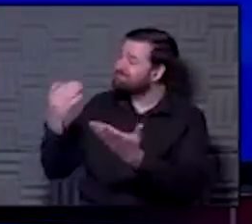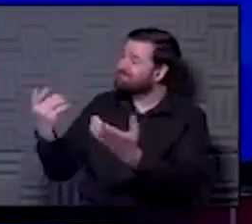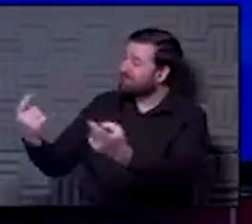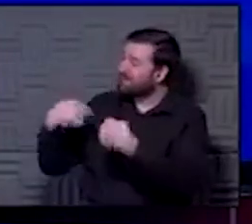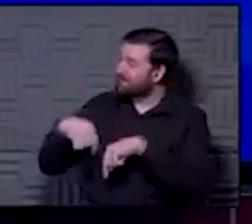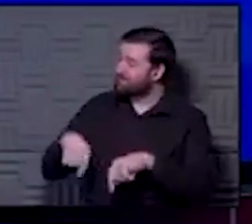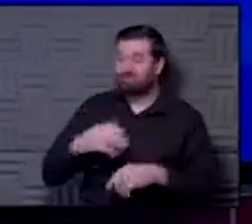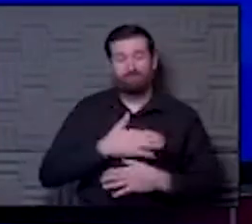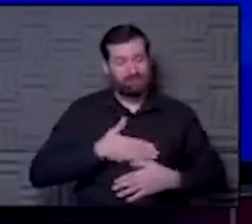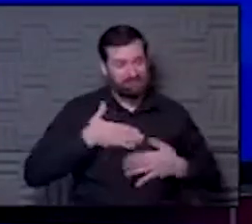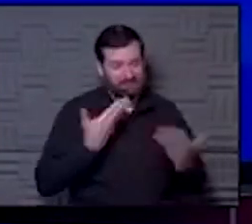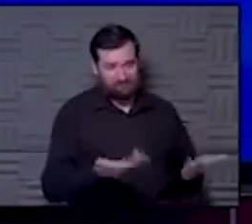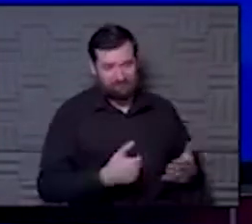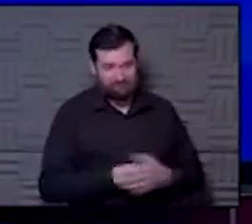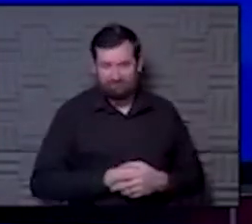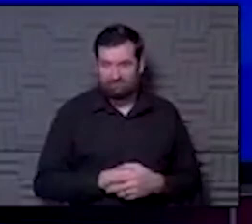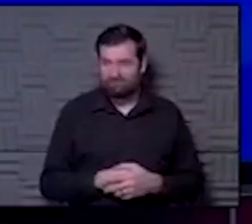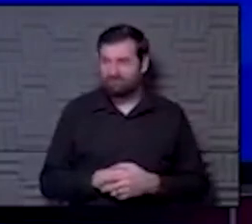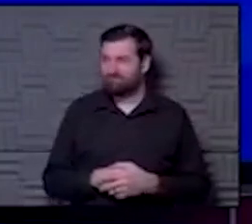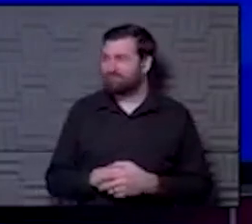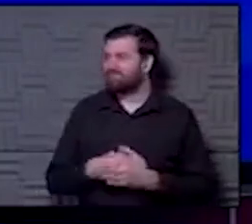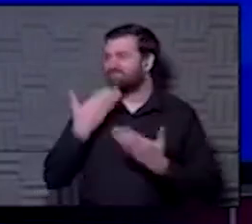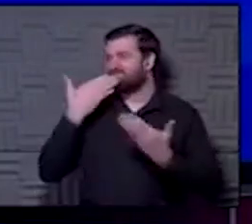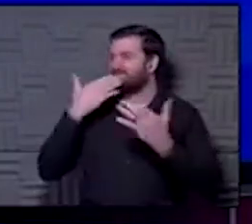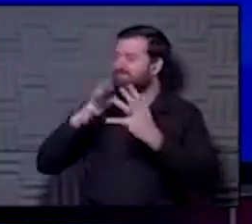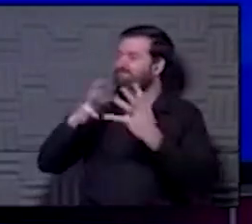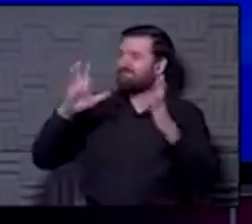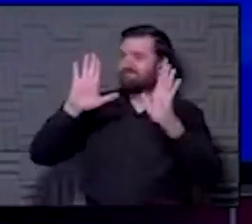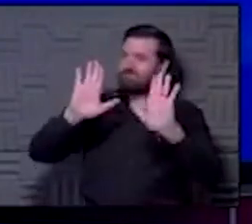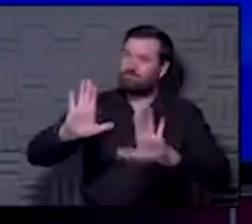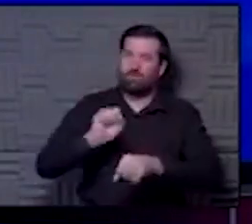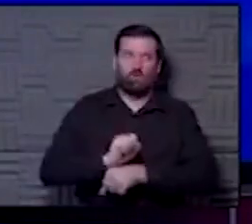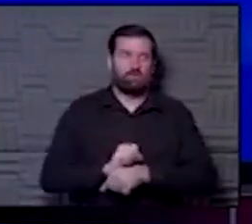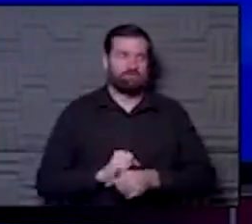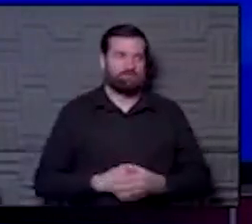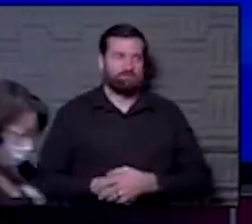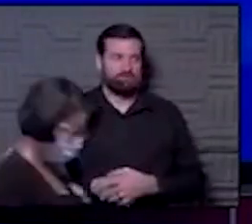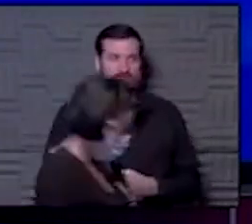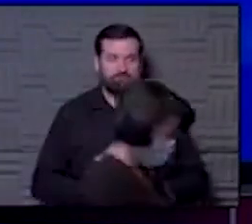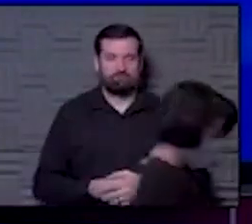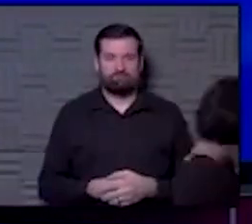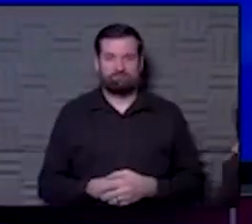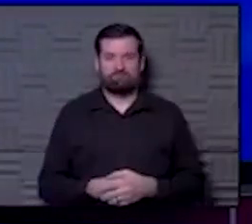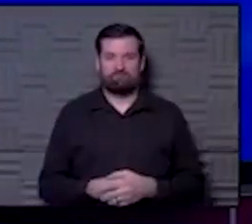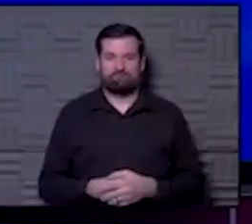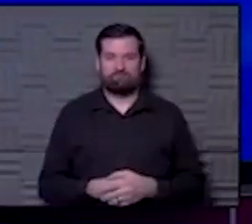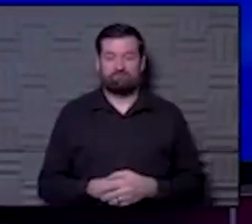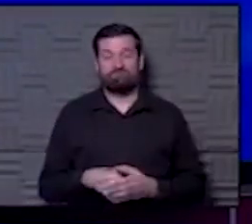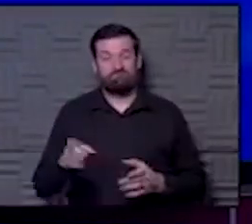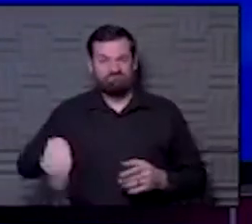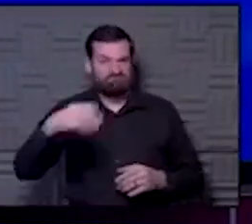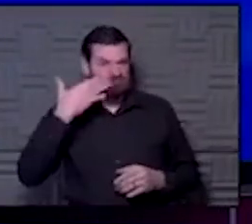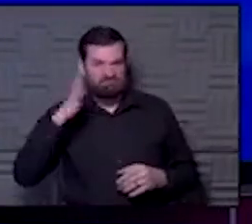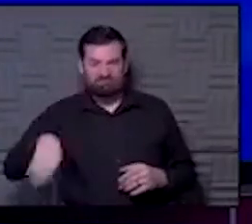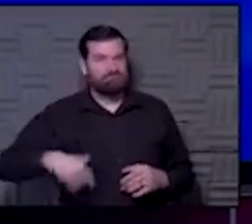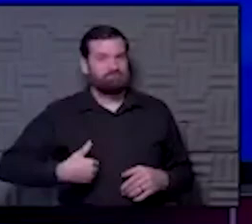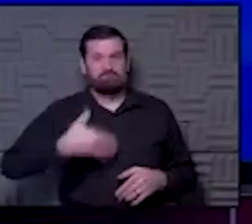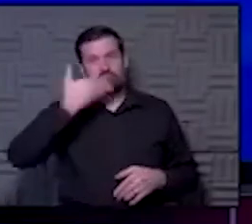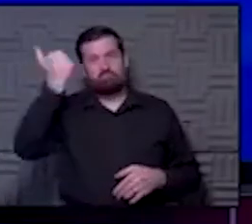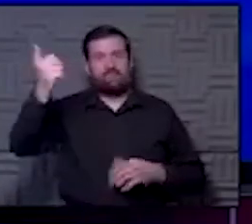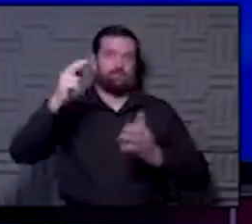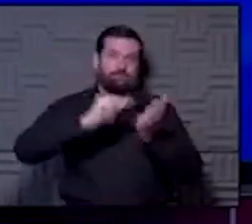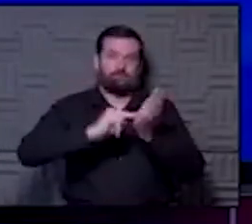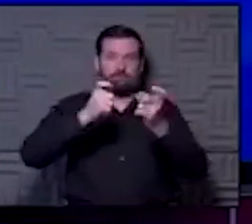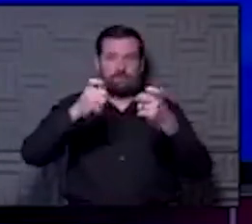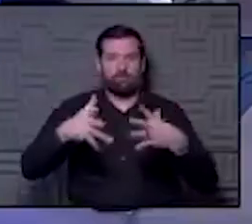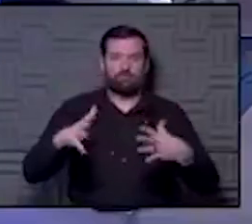down. All Thank you. here. Appreciate the great work you've done at KU for so many years, too. Thank you. you. you. You guys don't know, she's been one of our best nurse managers on the